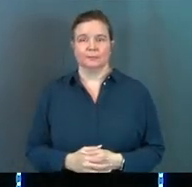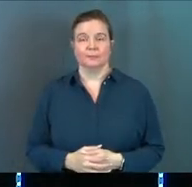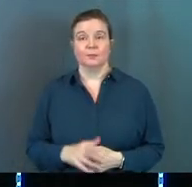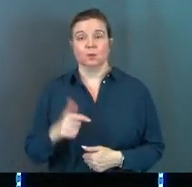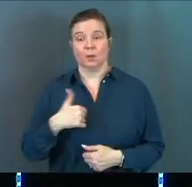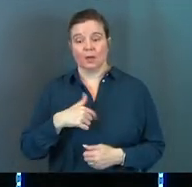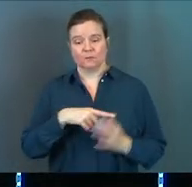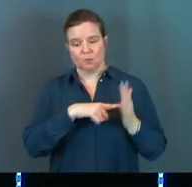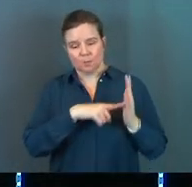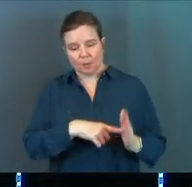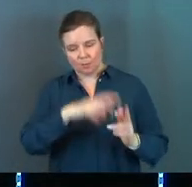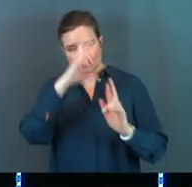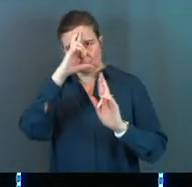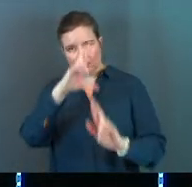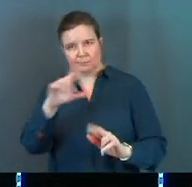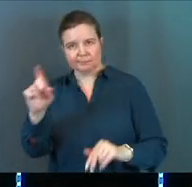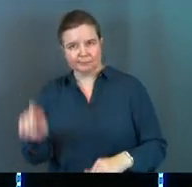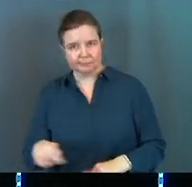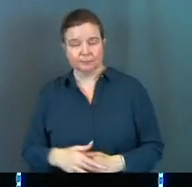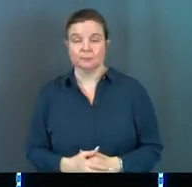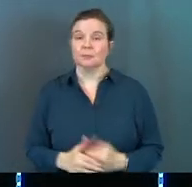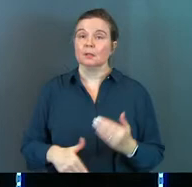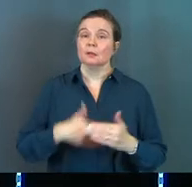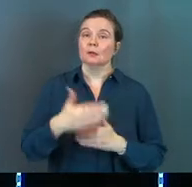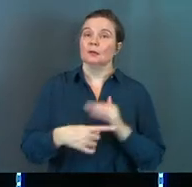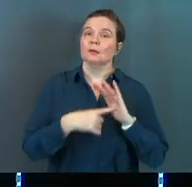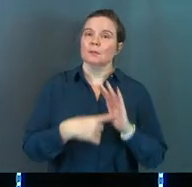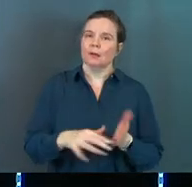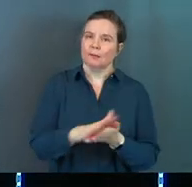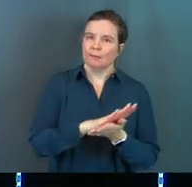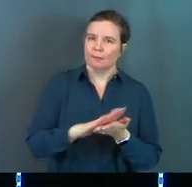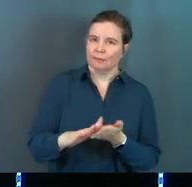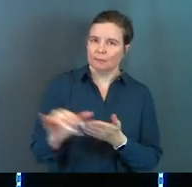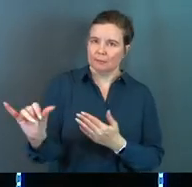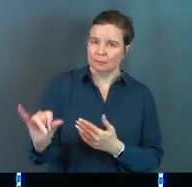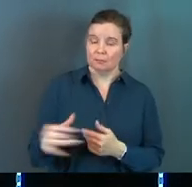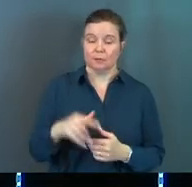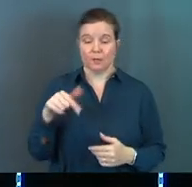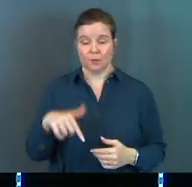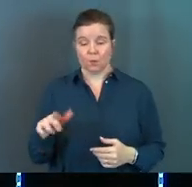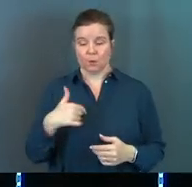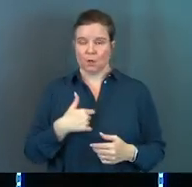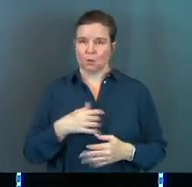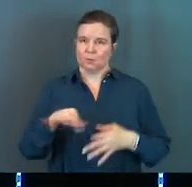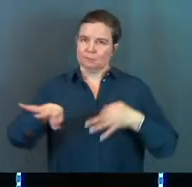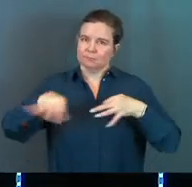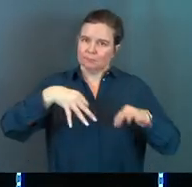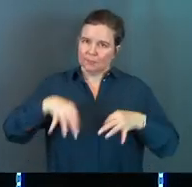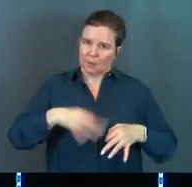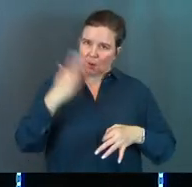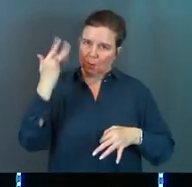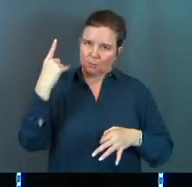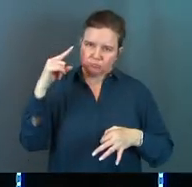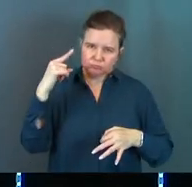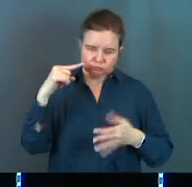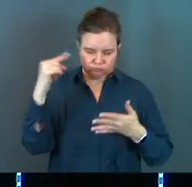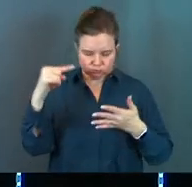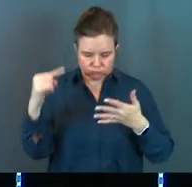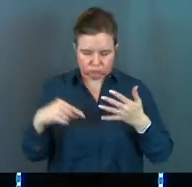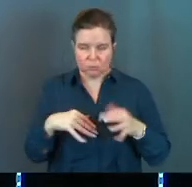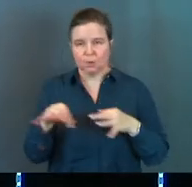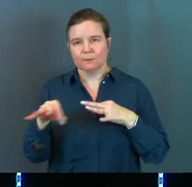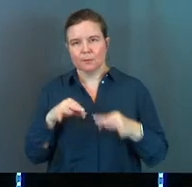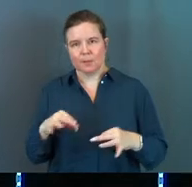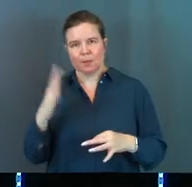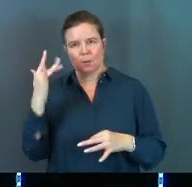You got to model respect. Next you got to model kindness. And this is where you explain the why to them. You have to